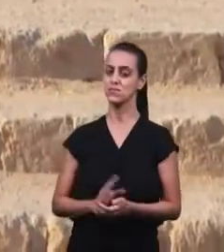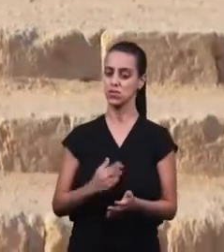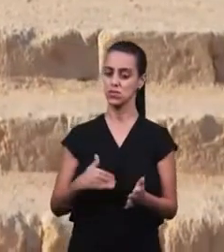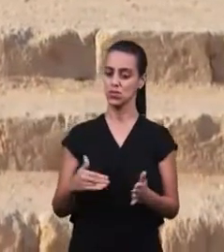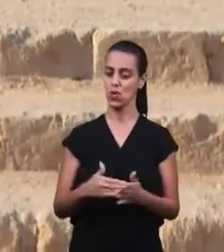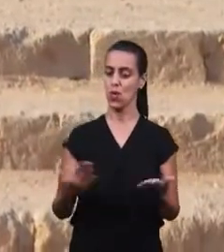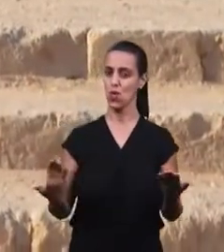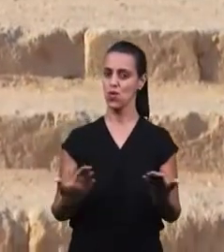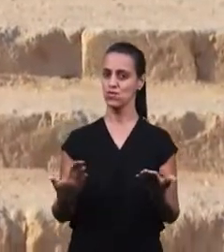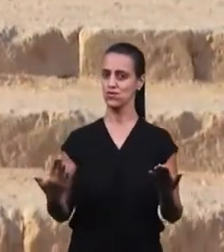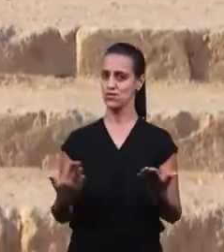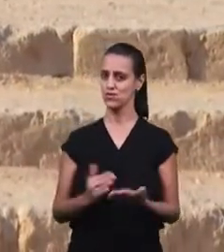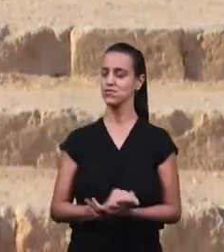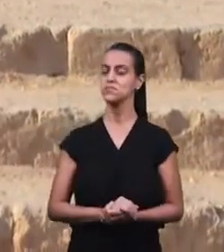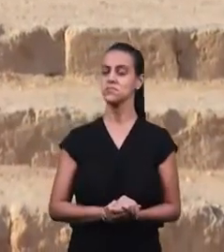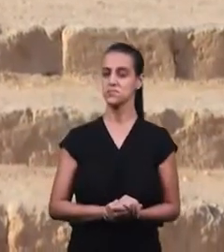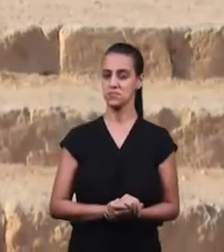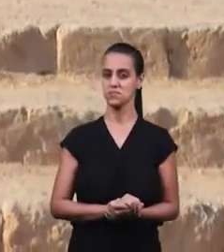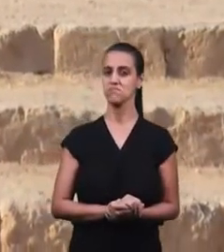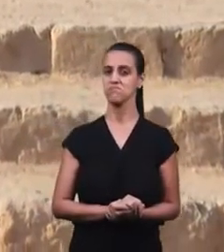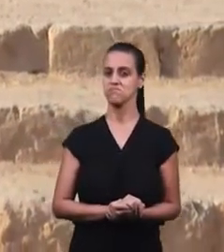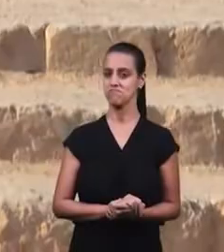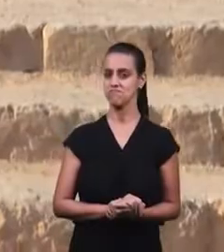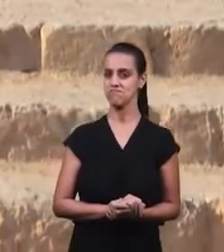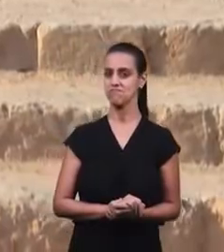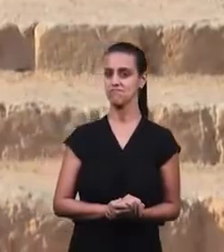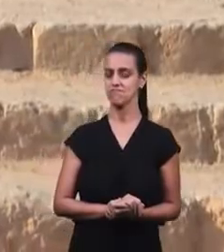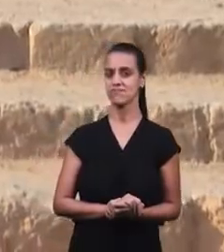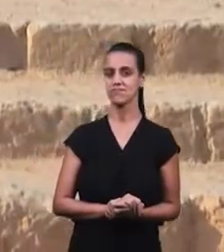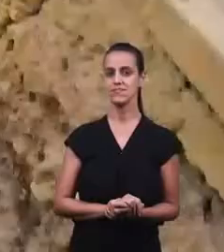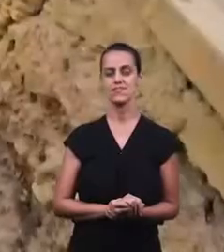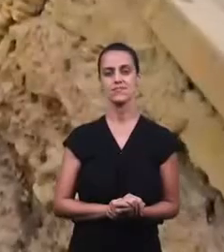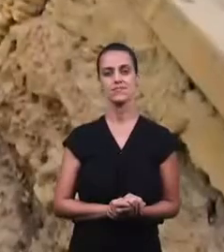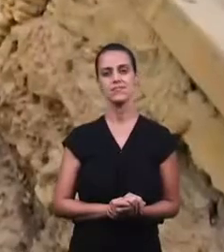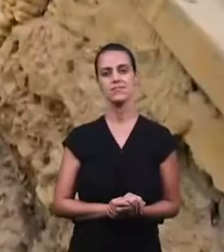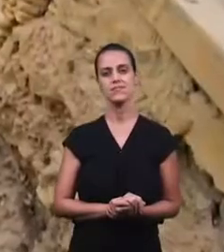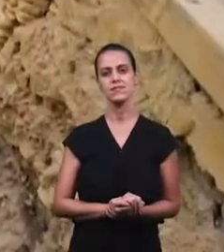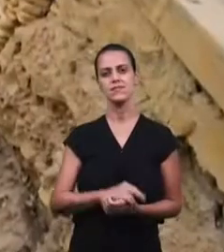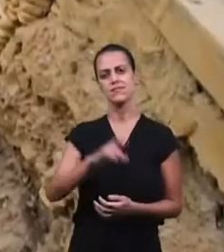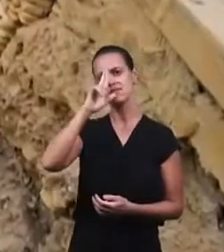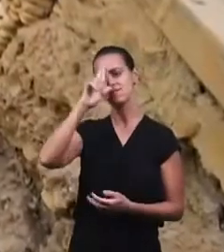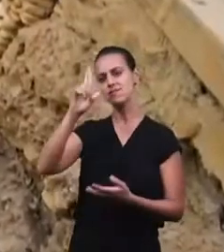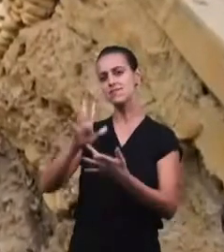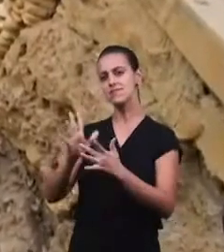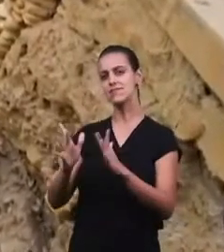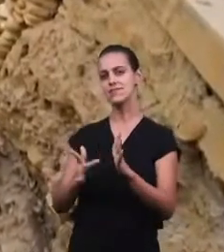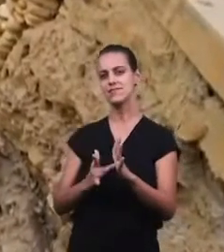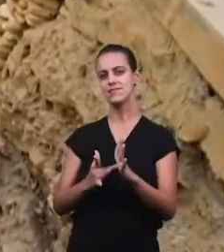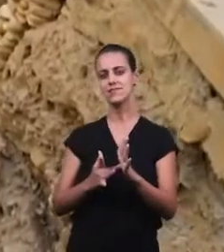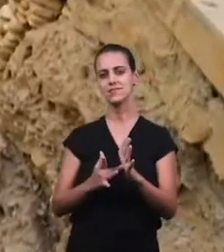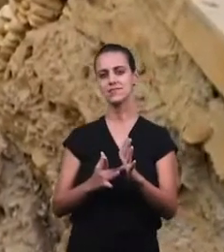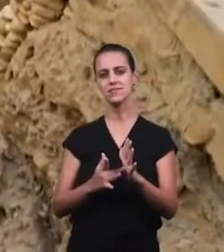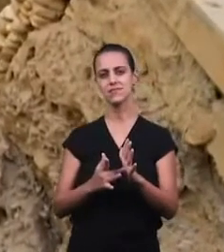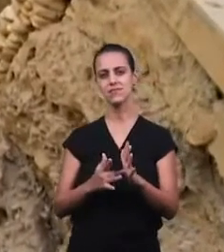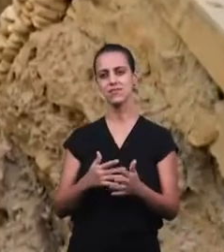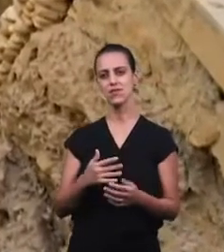all in our days, in our times, but the ruins themselves, they were from Jesus' time,